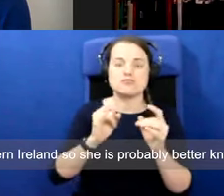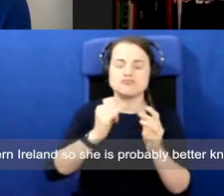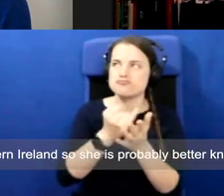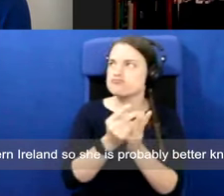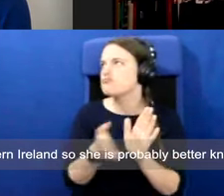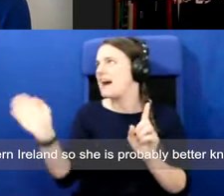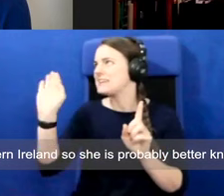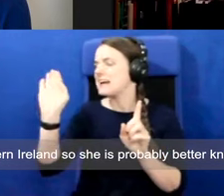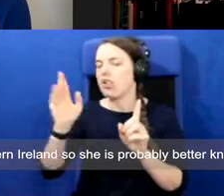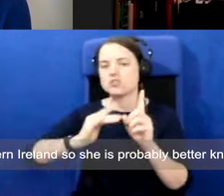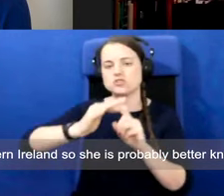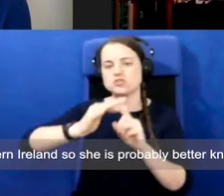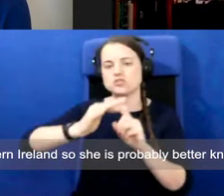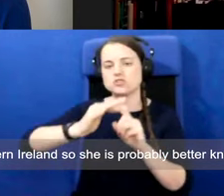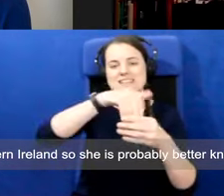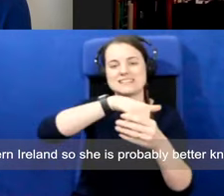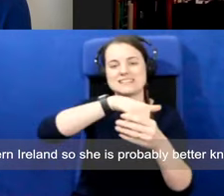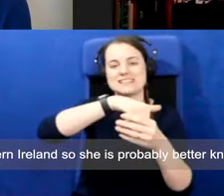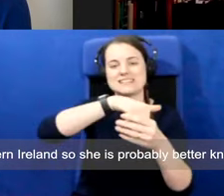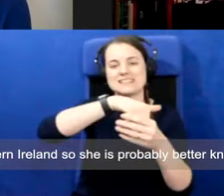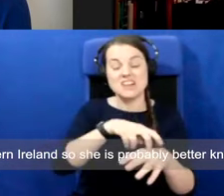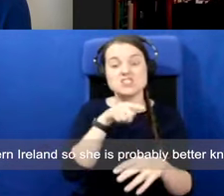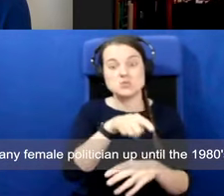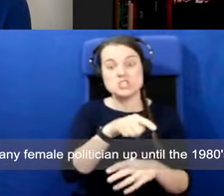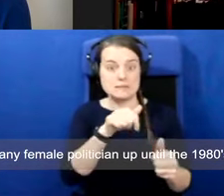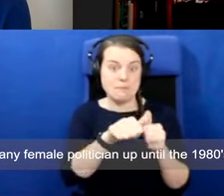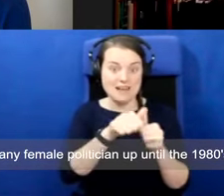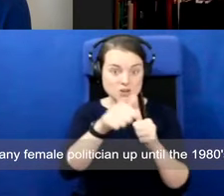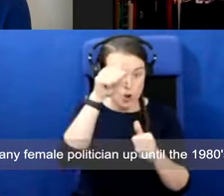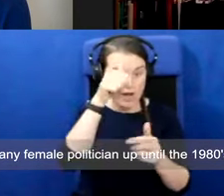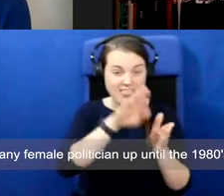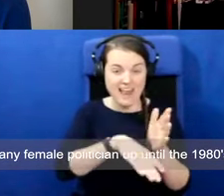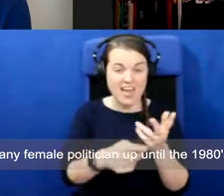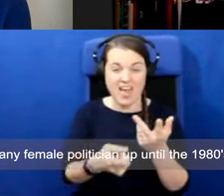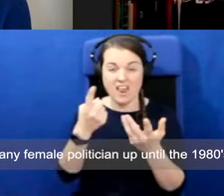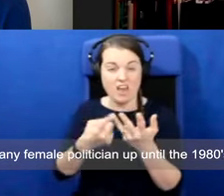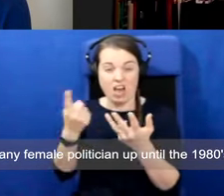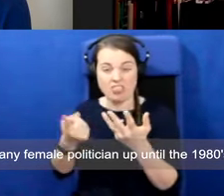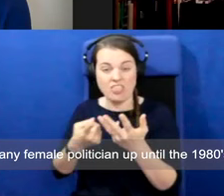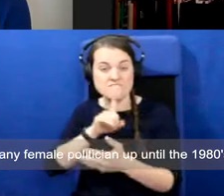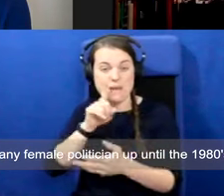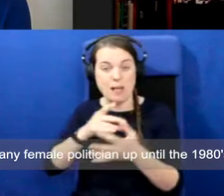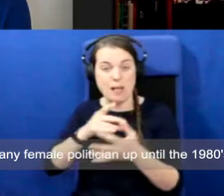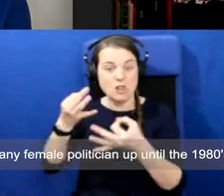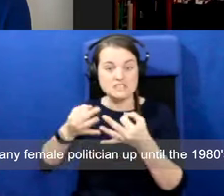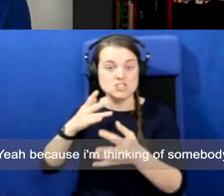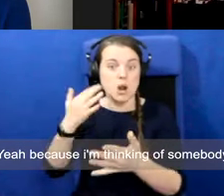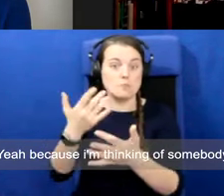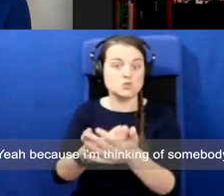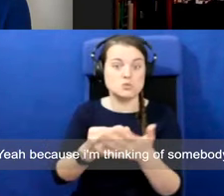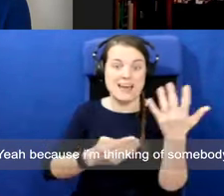in Northern Ireland. So she's probably better known than probably any female politician up until the 1980s anyway.